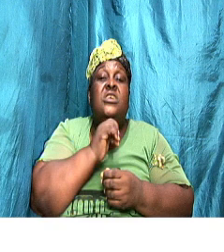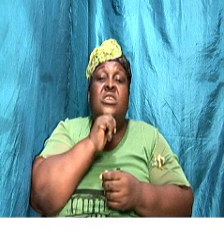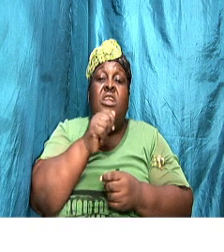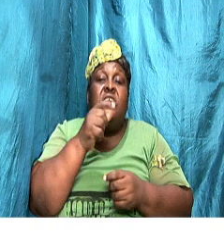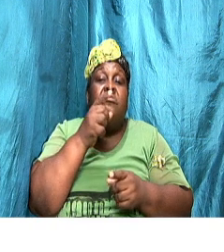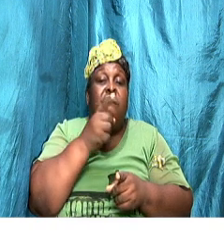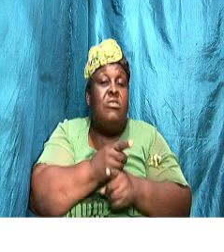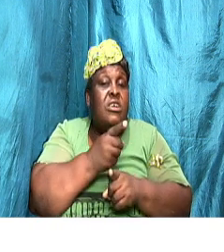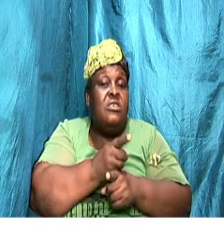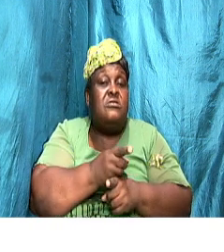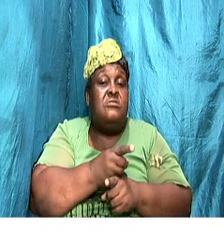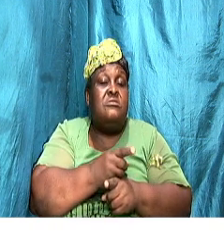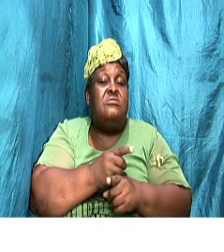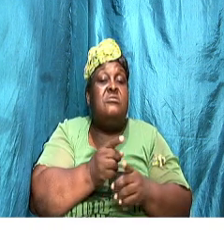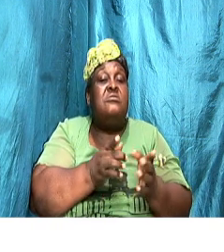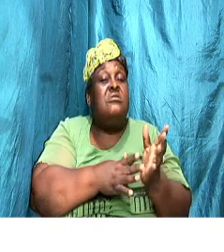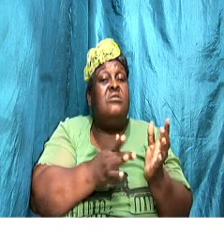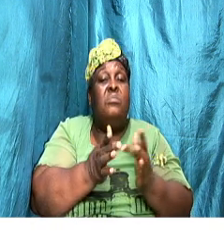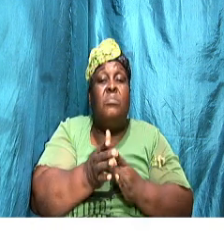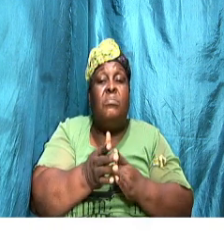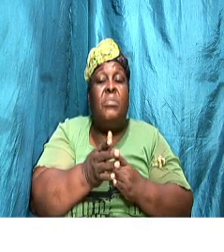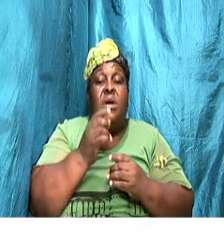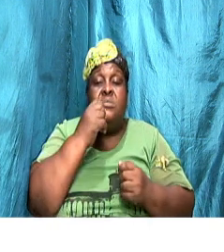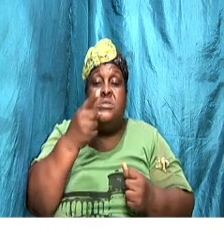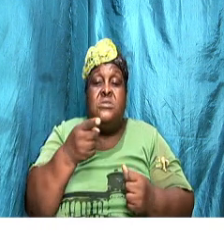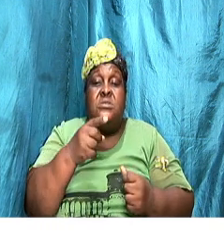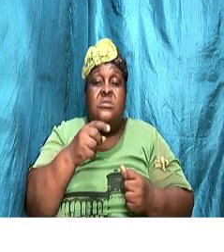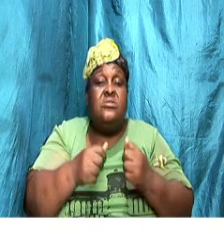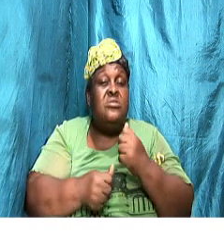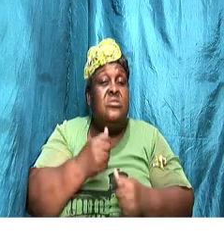the Bible said such were some of us